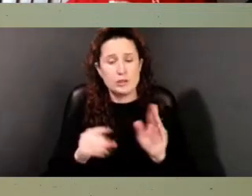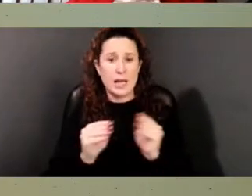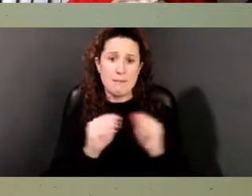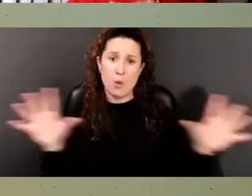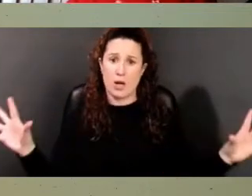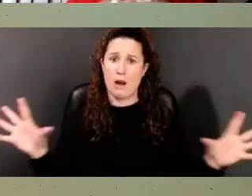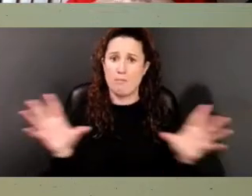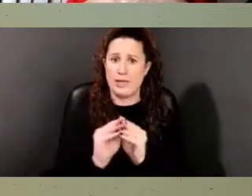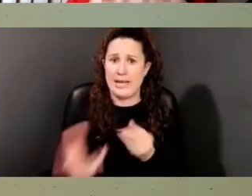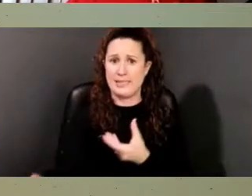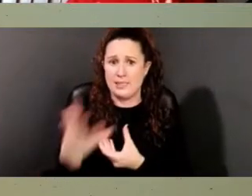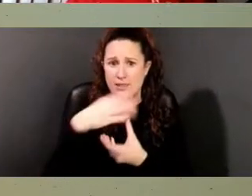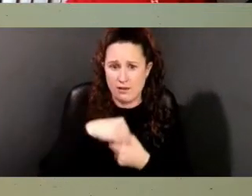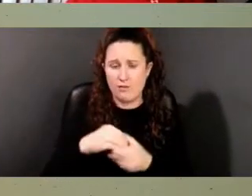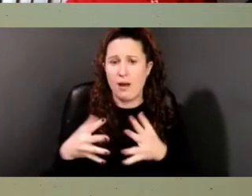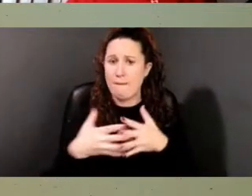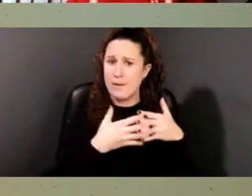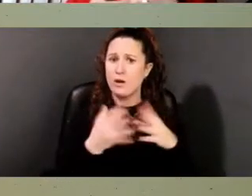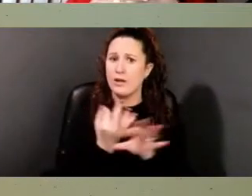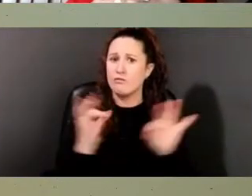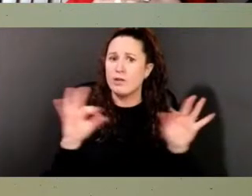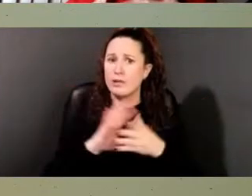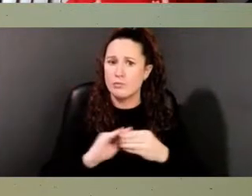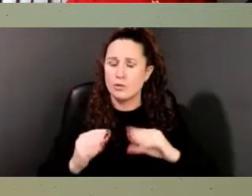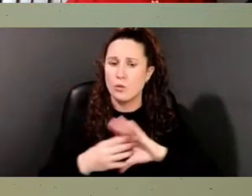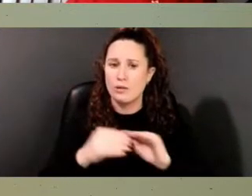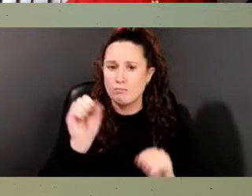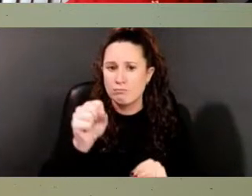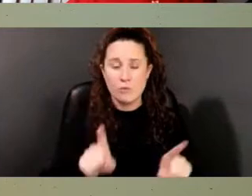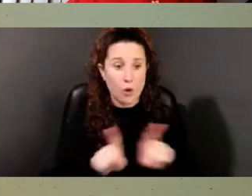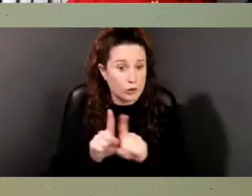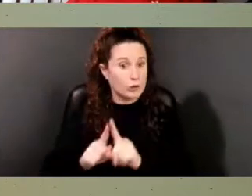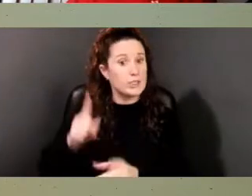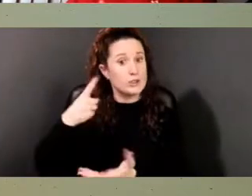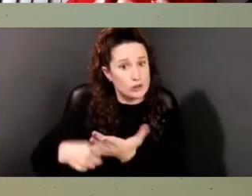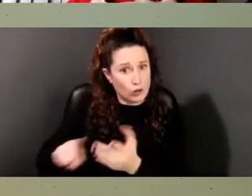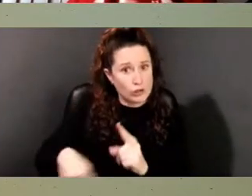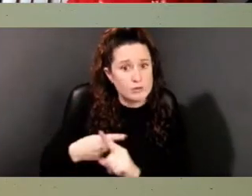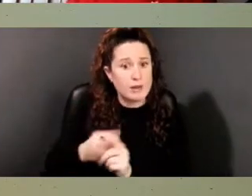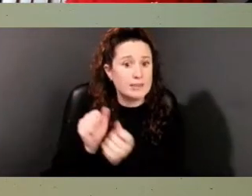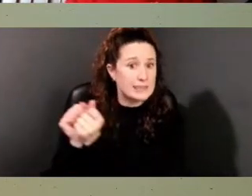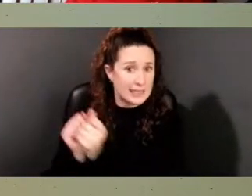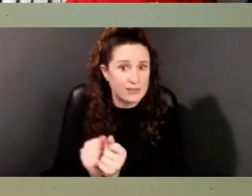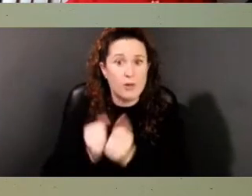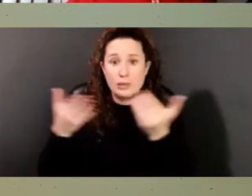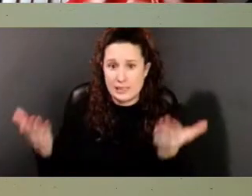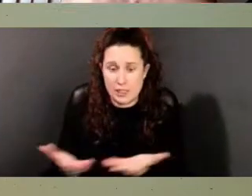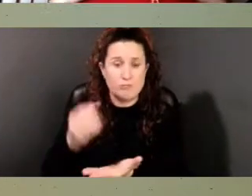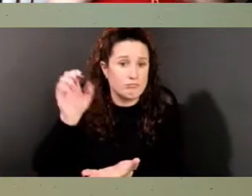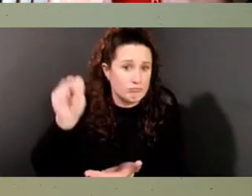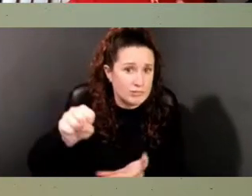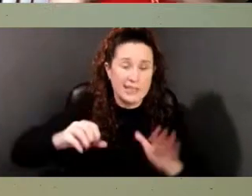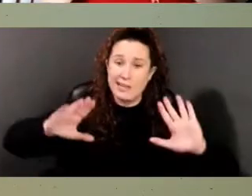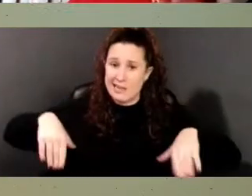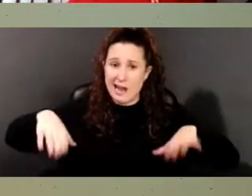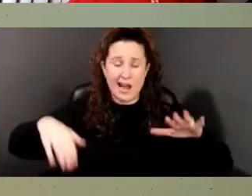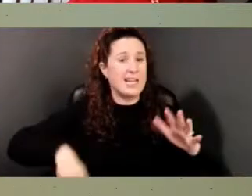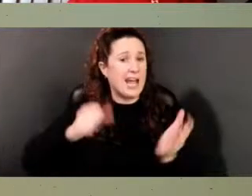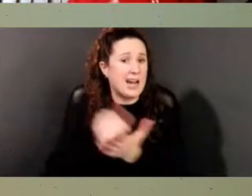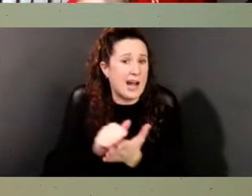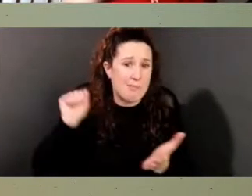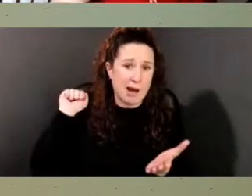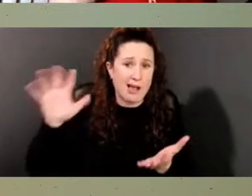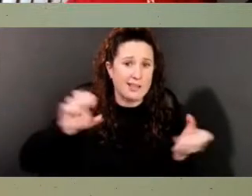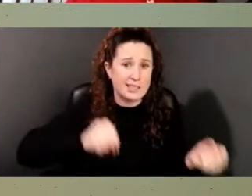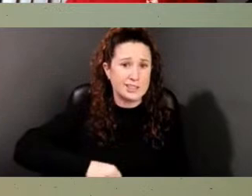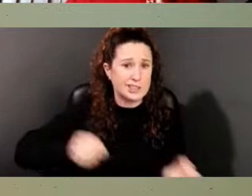And again, it foregrounds the idea that slavery did exist in Delaware. It was not abolished, even though we have these laws,